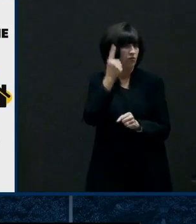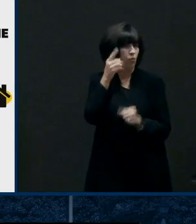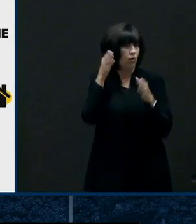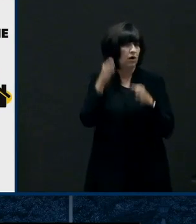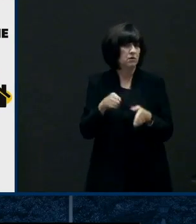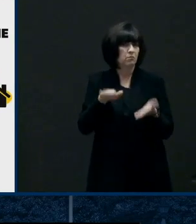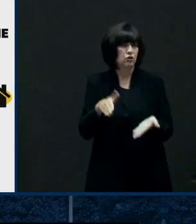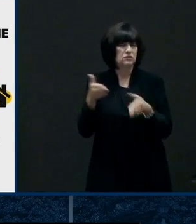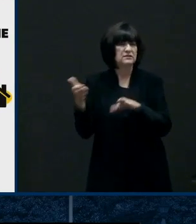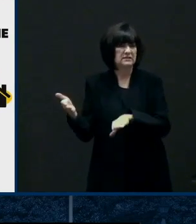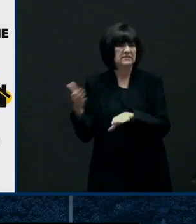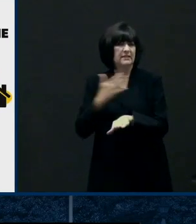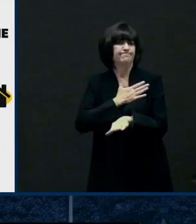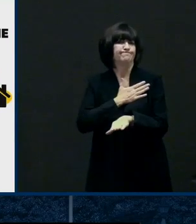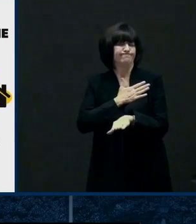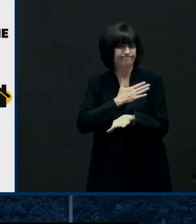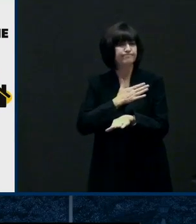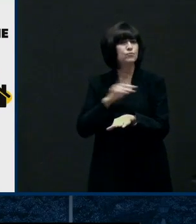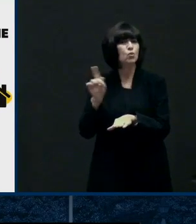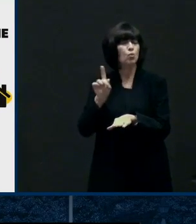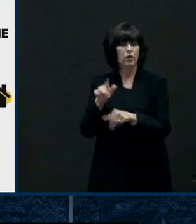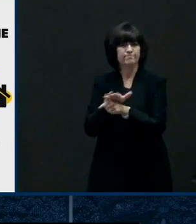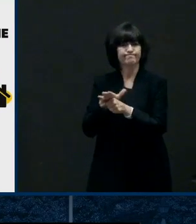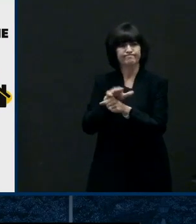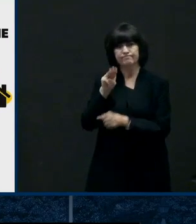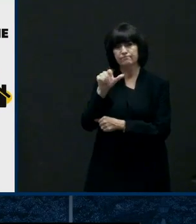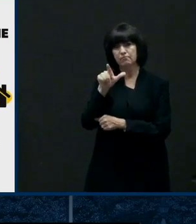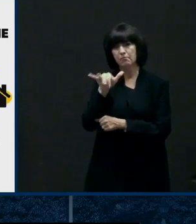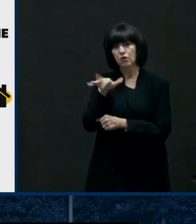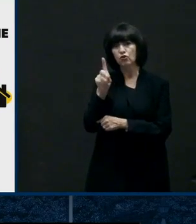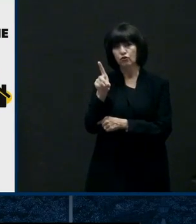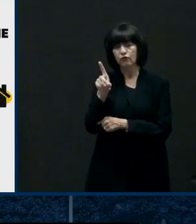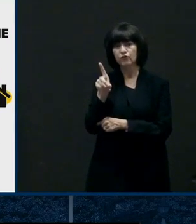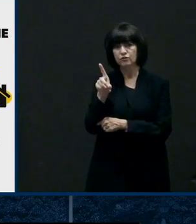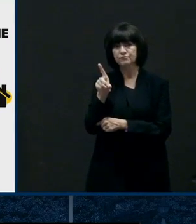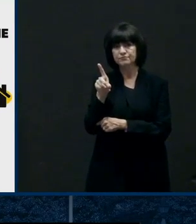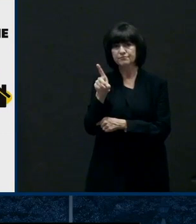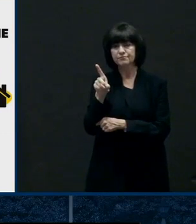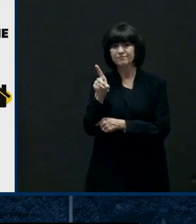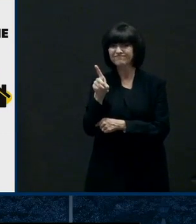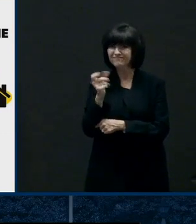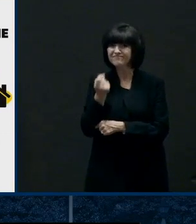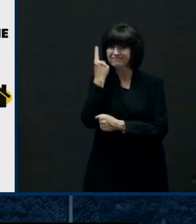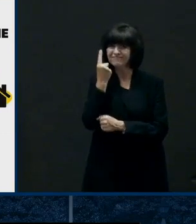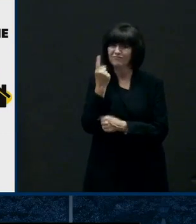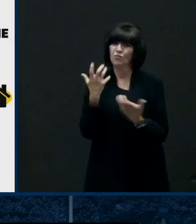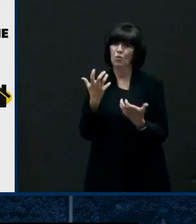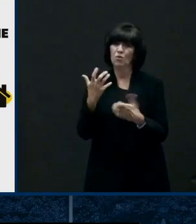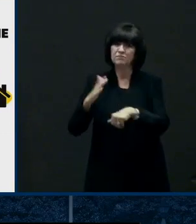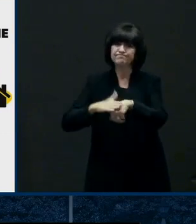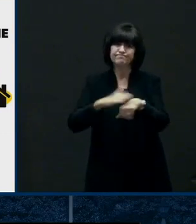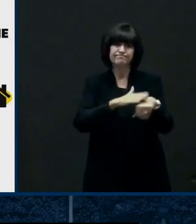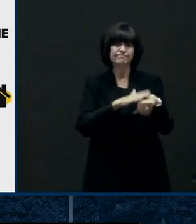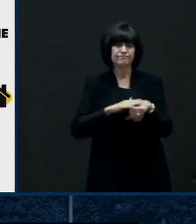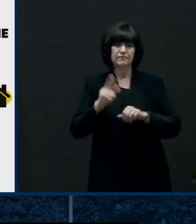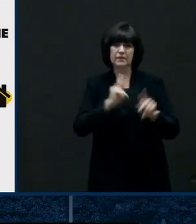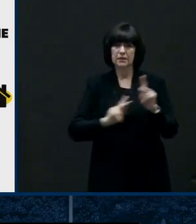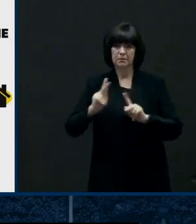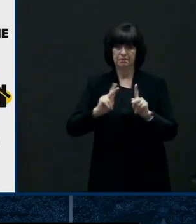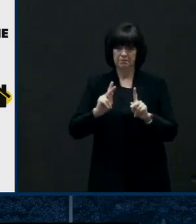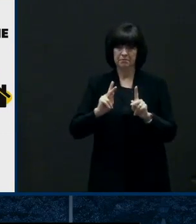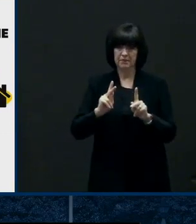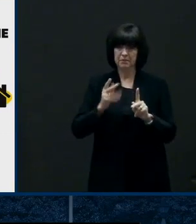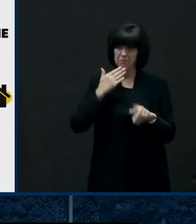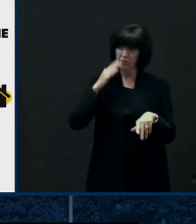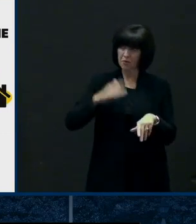in, I think, the Milford area. And so just take those precautions that are necessary. I did talk to a lot